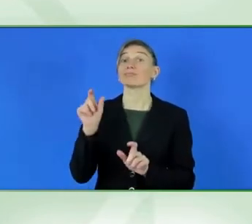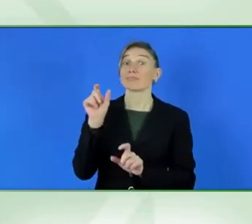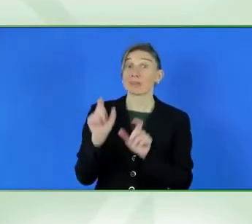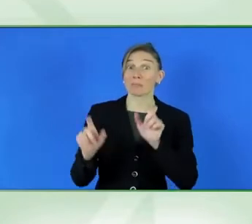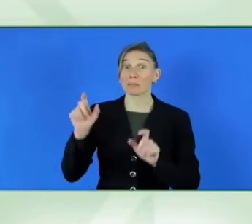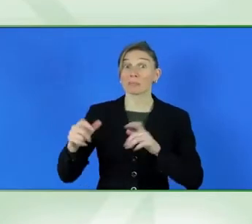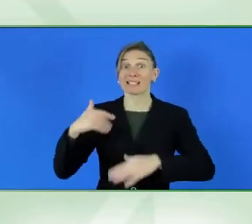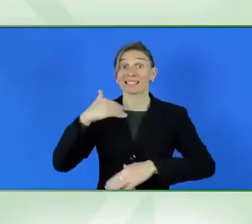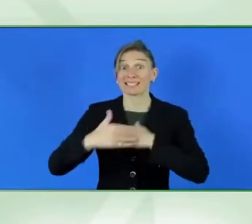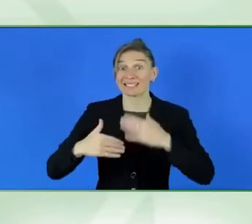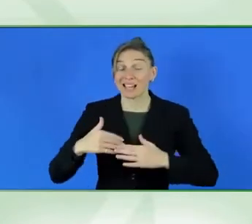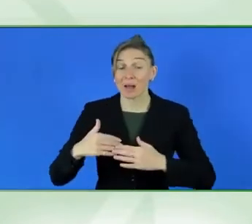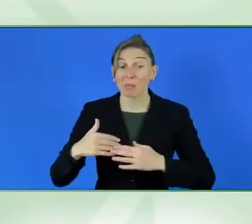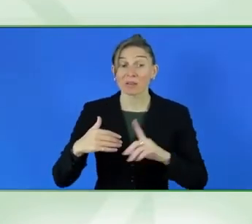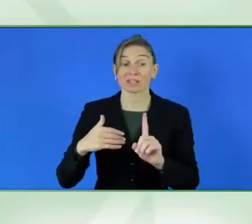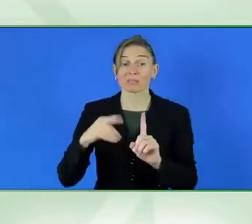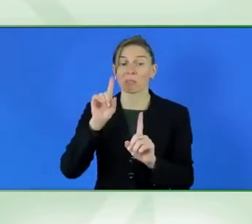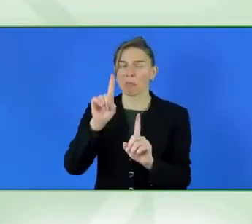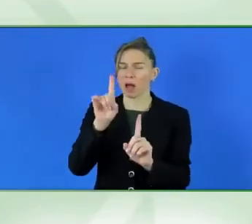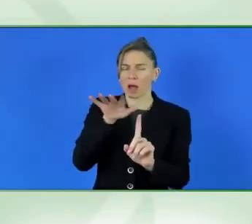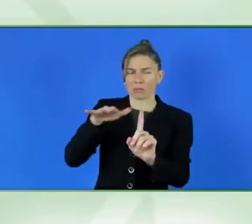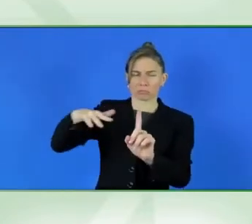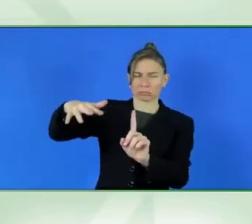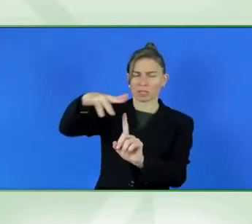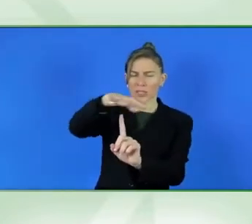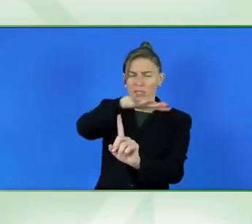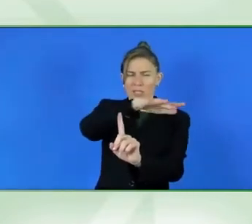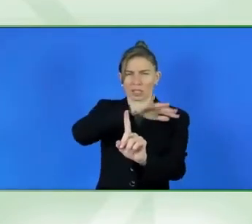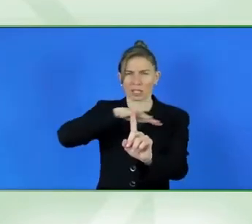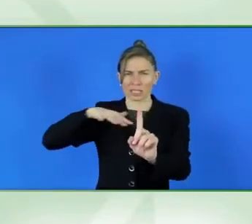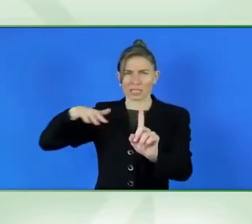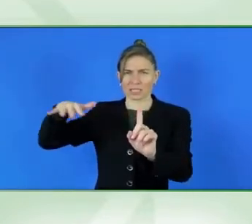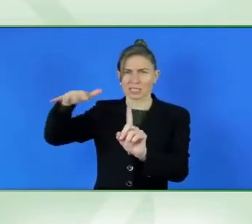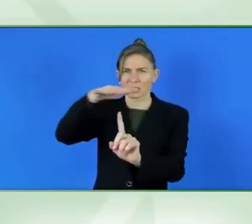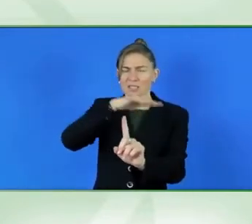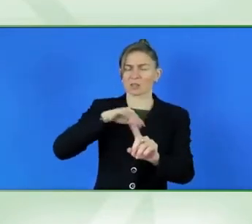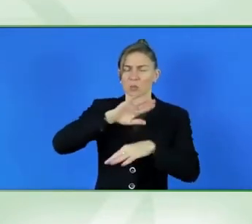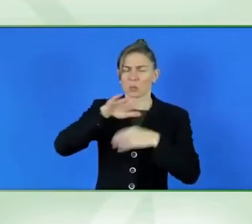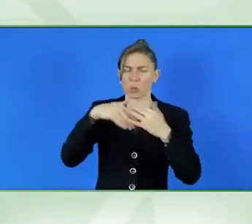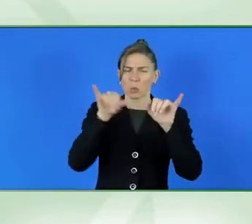region, that needs to be built based on data.